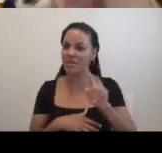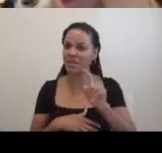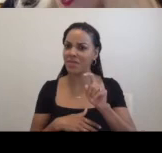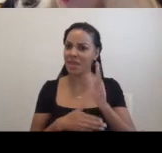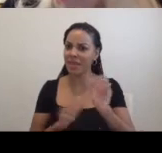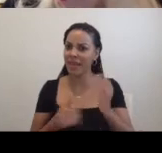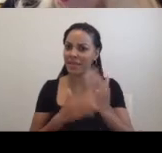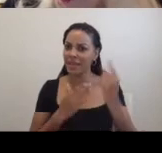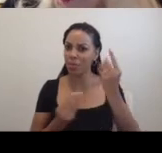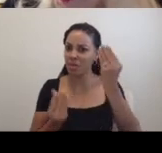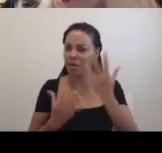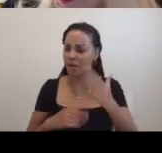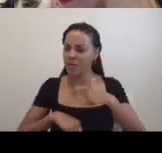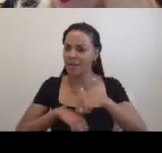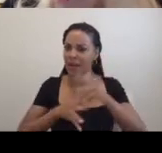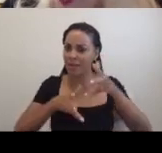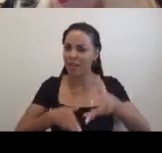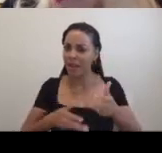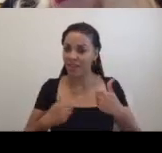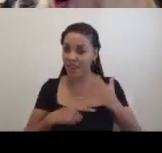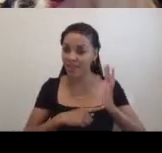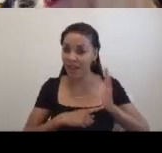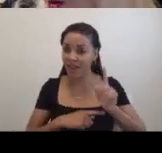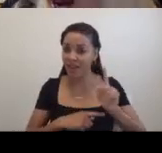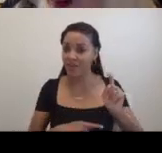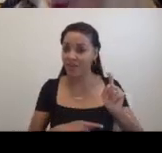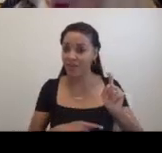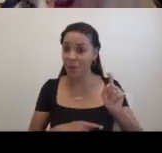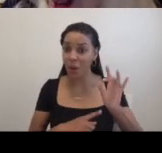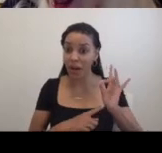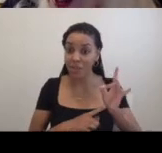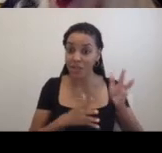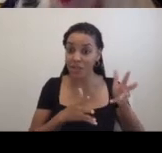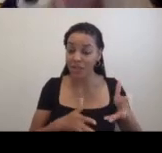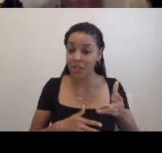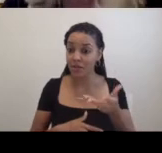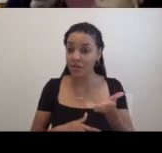somebody nod for me? Do I have five, five or eight more minutes?